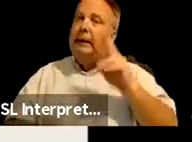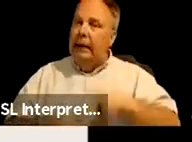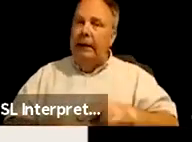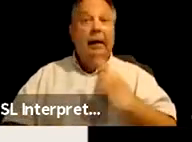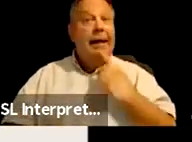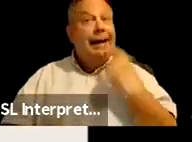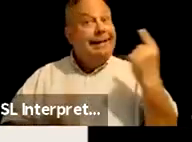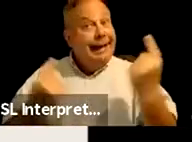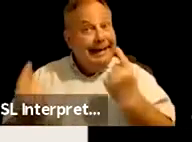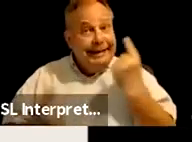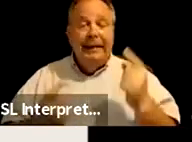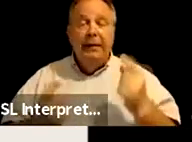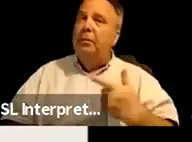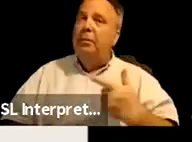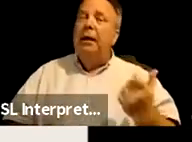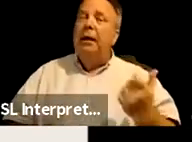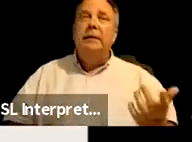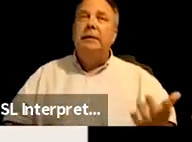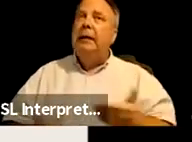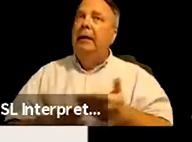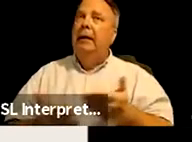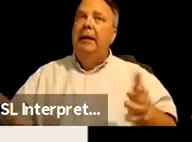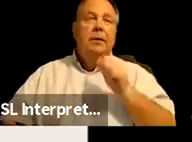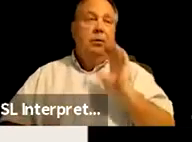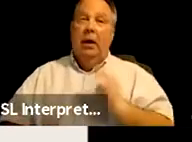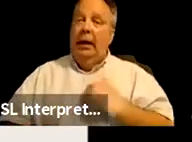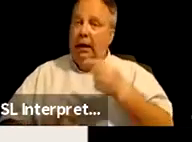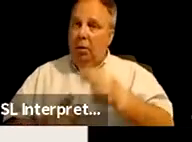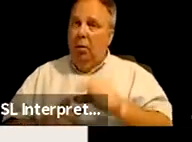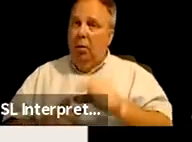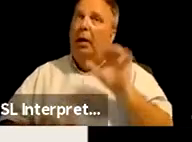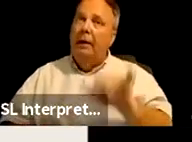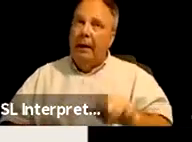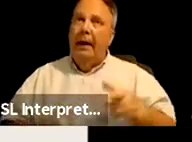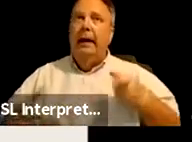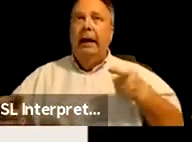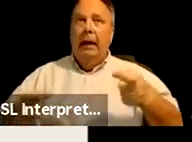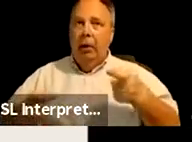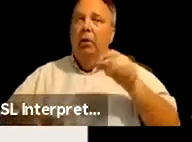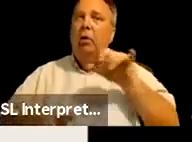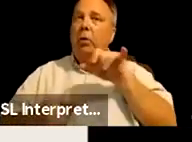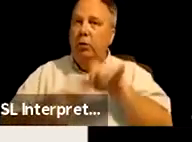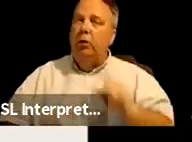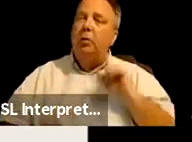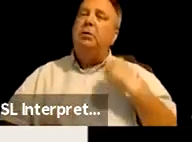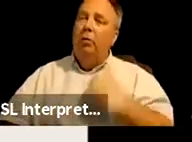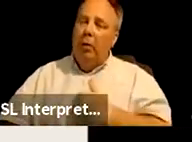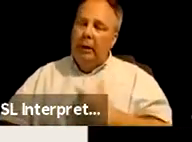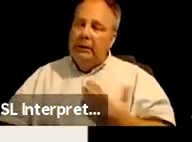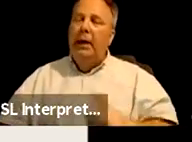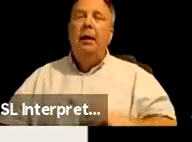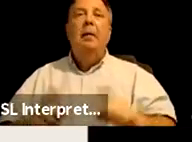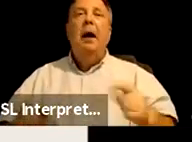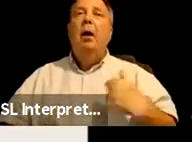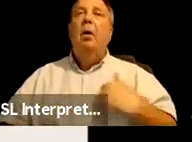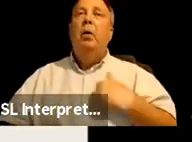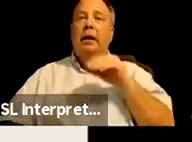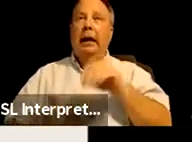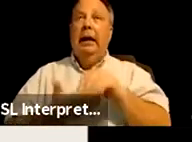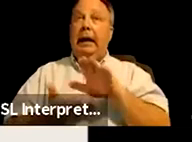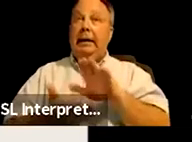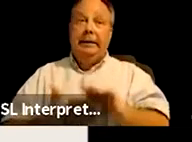considered because these are not our words, these are the colonial terms for us. Um, but when I cite data,